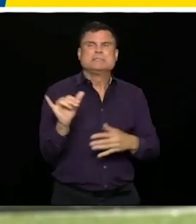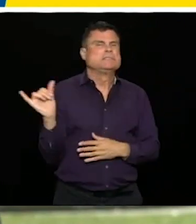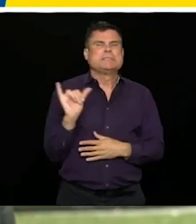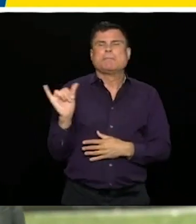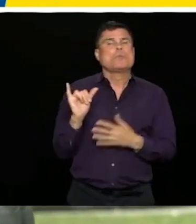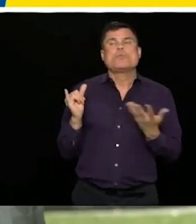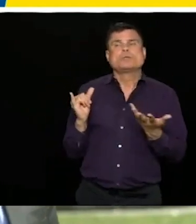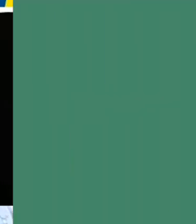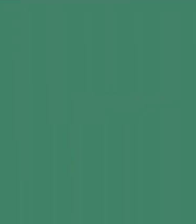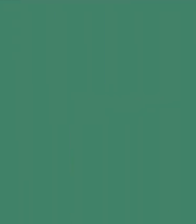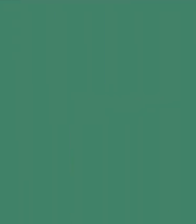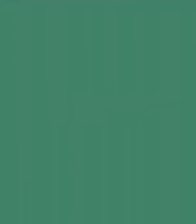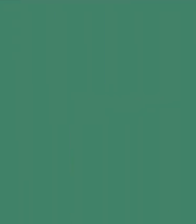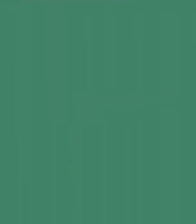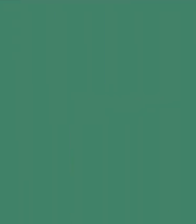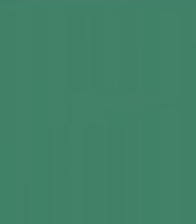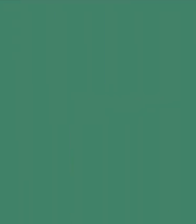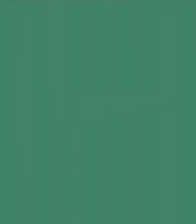on economic recovery.